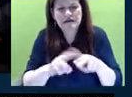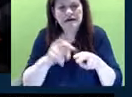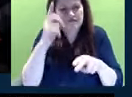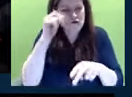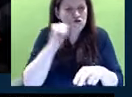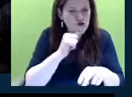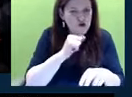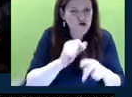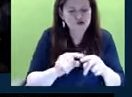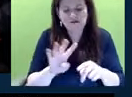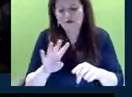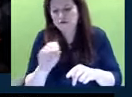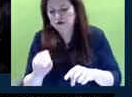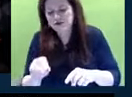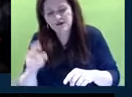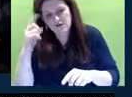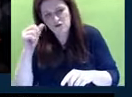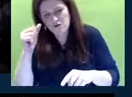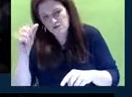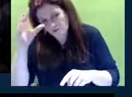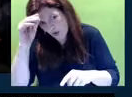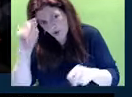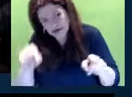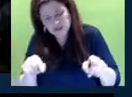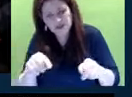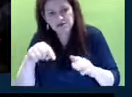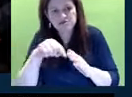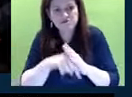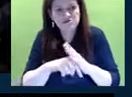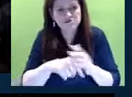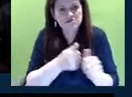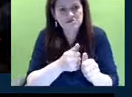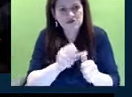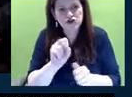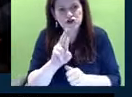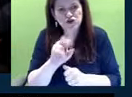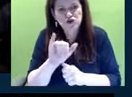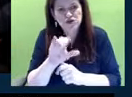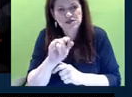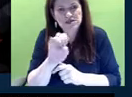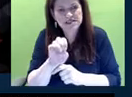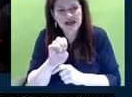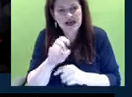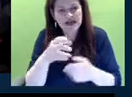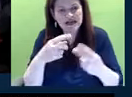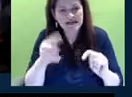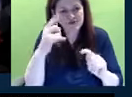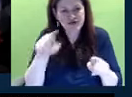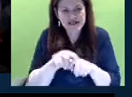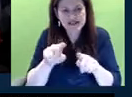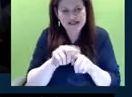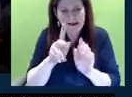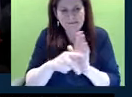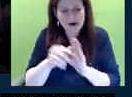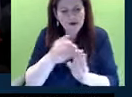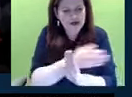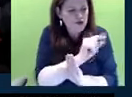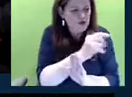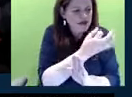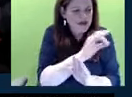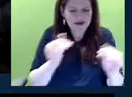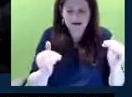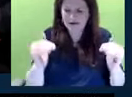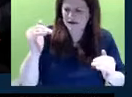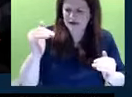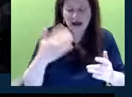girls and a 4% increase for boys in suicide attempts for the same time period in 2019. We were talking about the